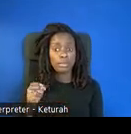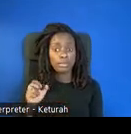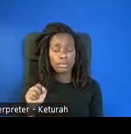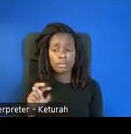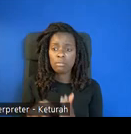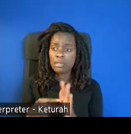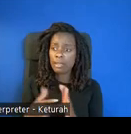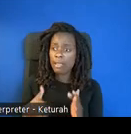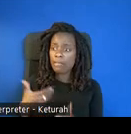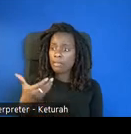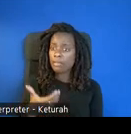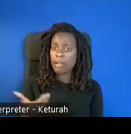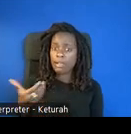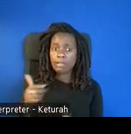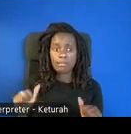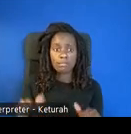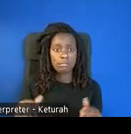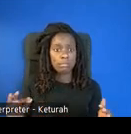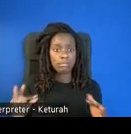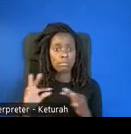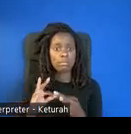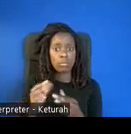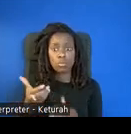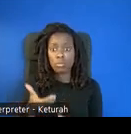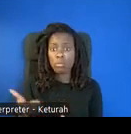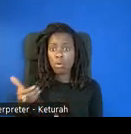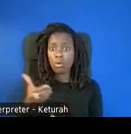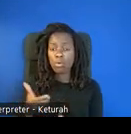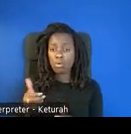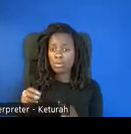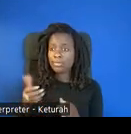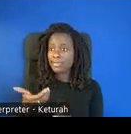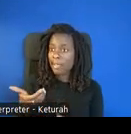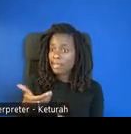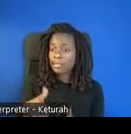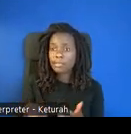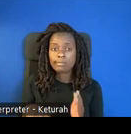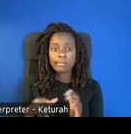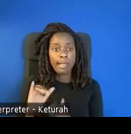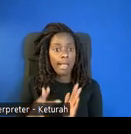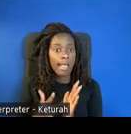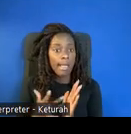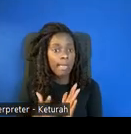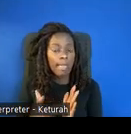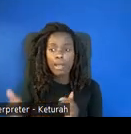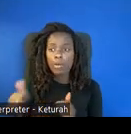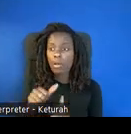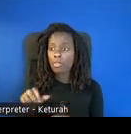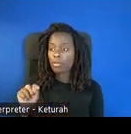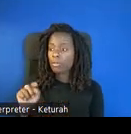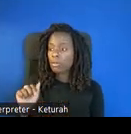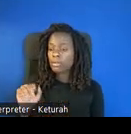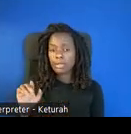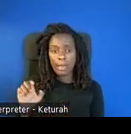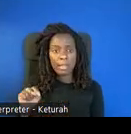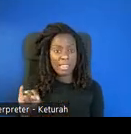device that is able to connect to their mobile device using this an iPad or other tablet. But if they have that, then they're